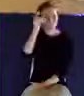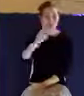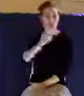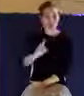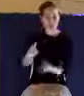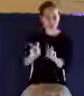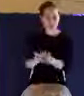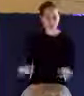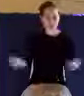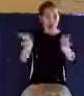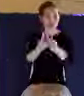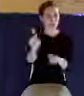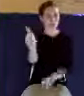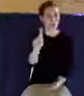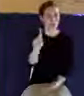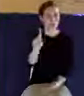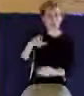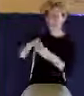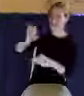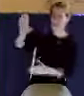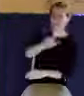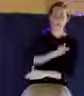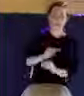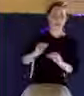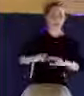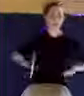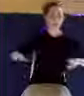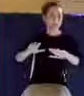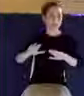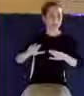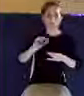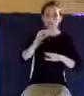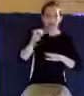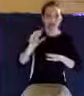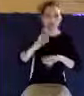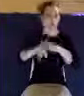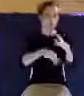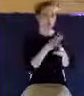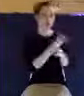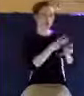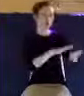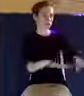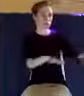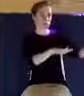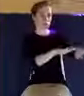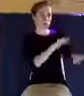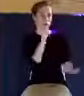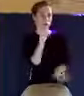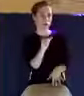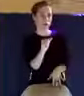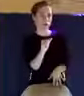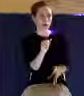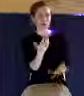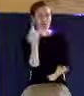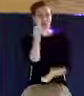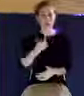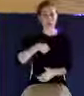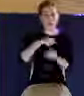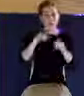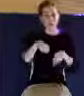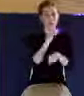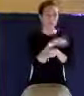of God. It's not in this world. It's in the kingdom. And that's why we're able to overcome the world and we overcome the